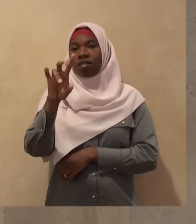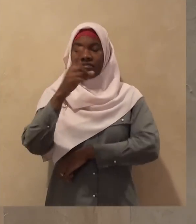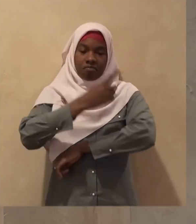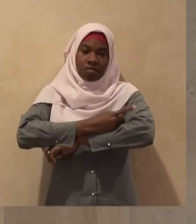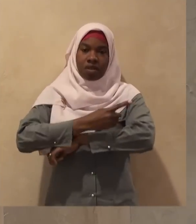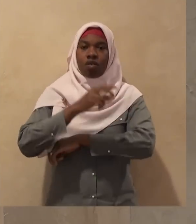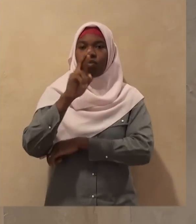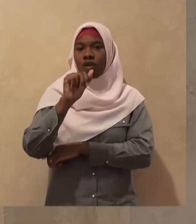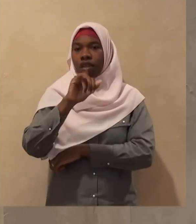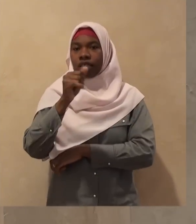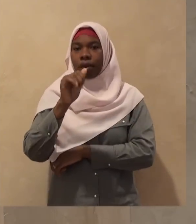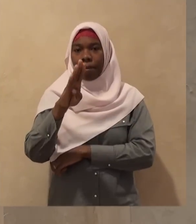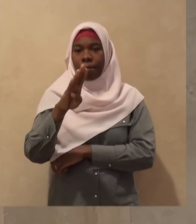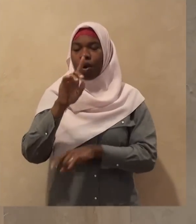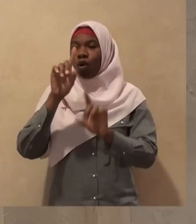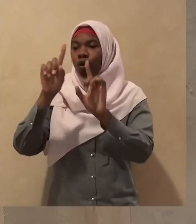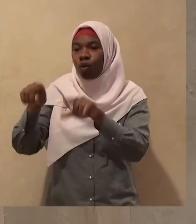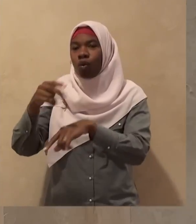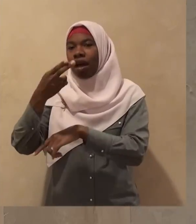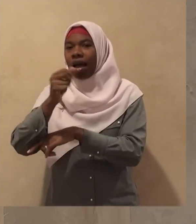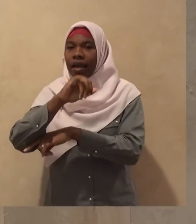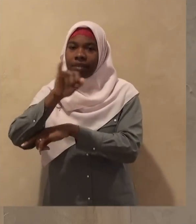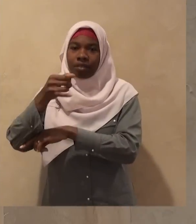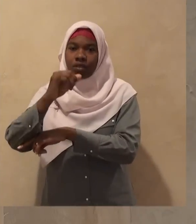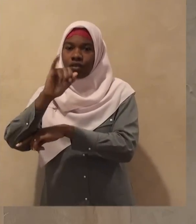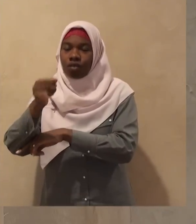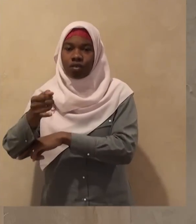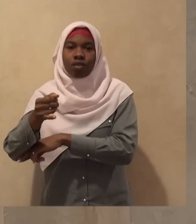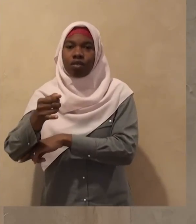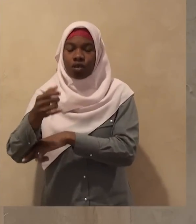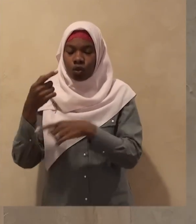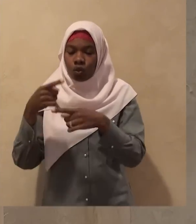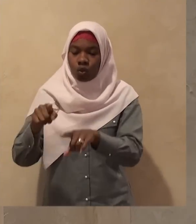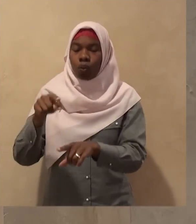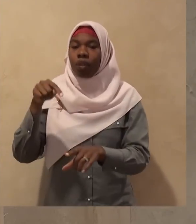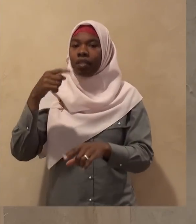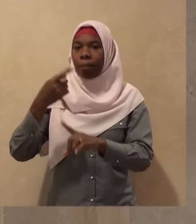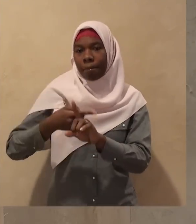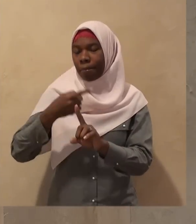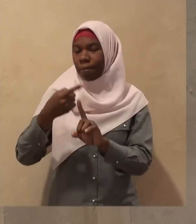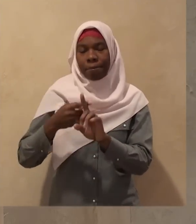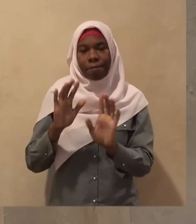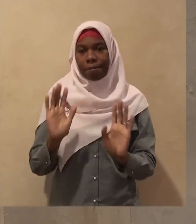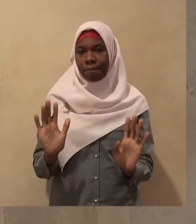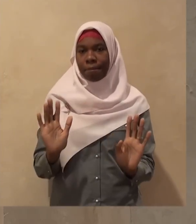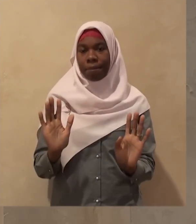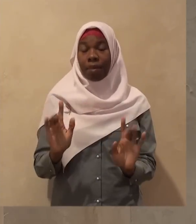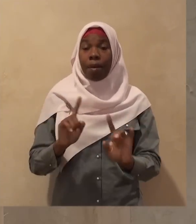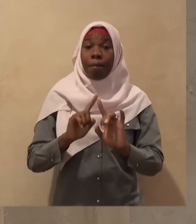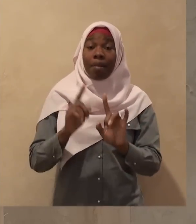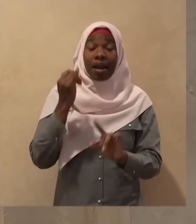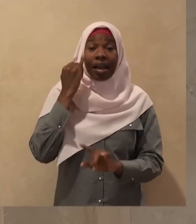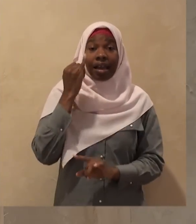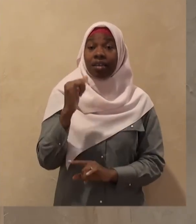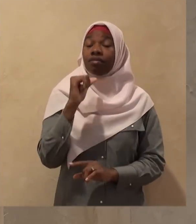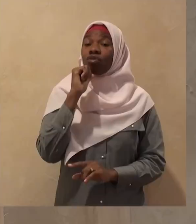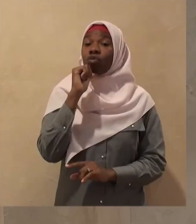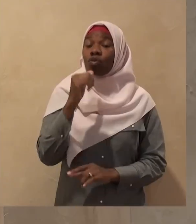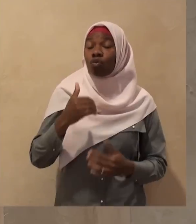of rajab but if somebody does not have this belief and he fast during the month of rajab he fast on